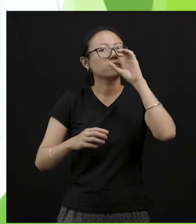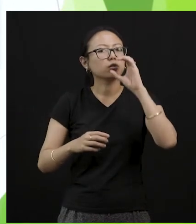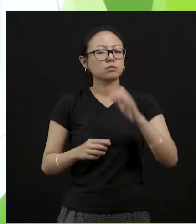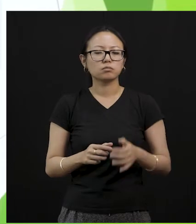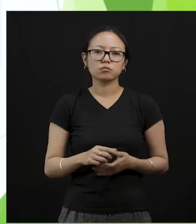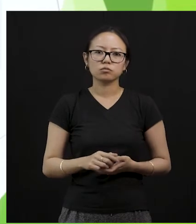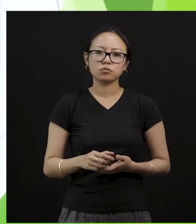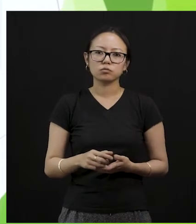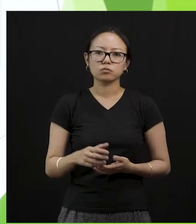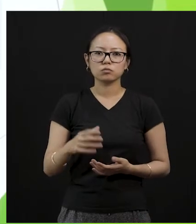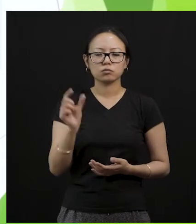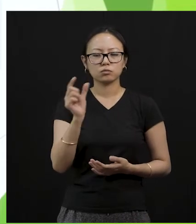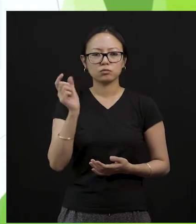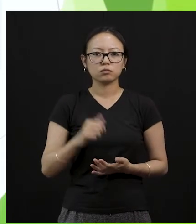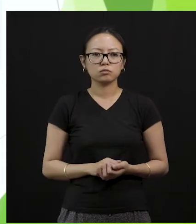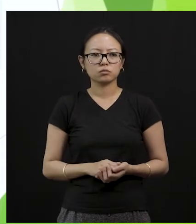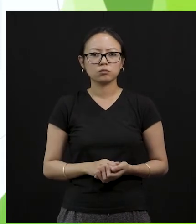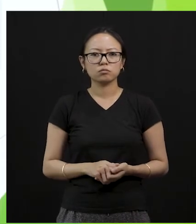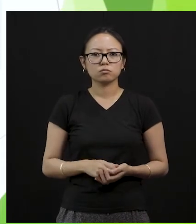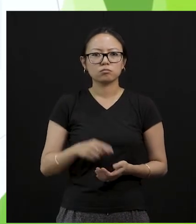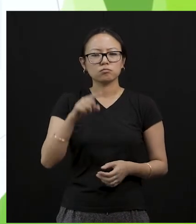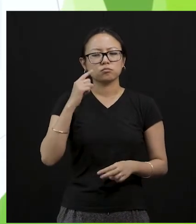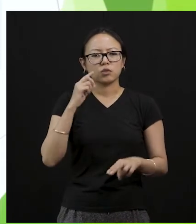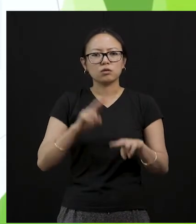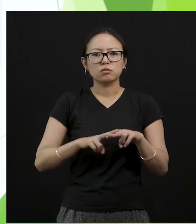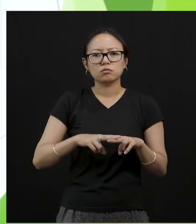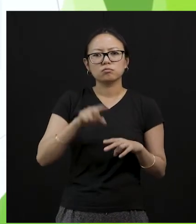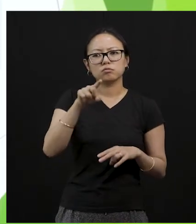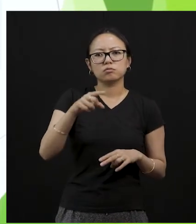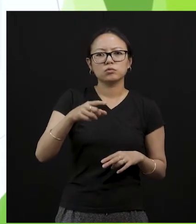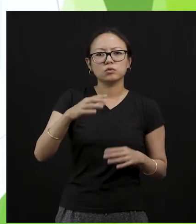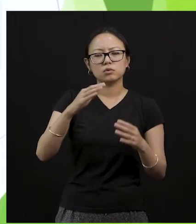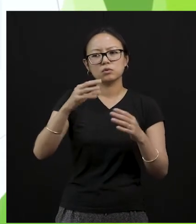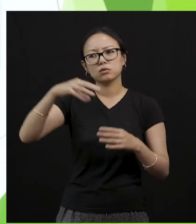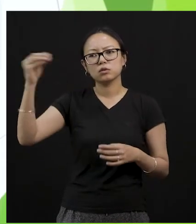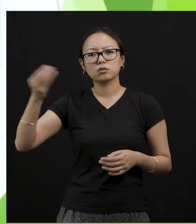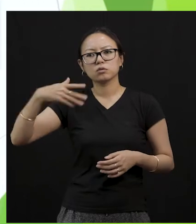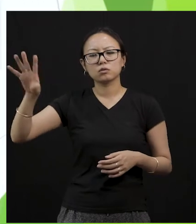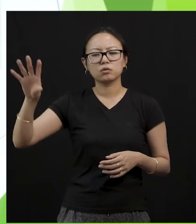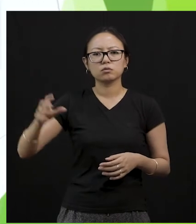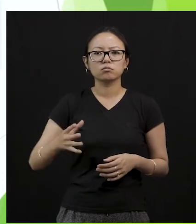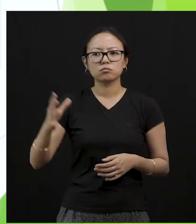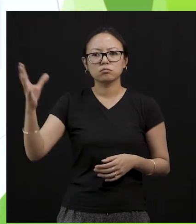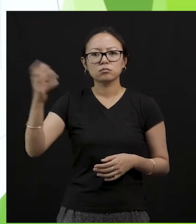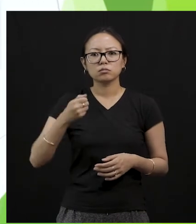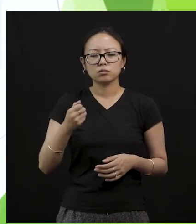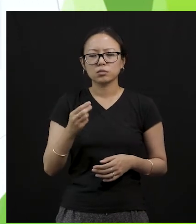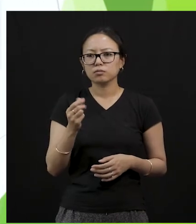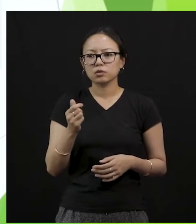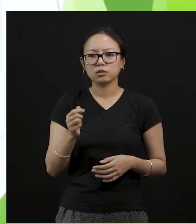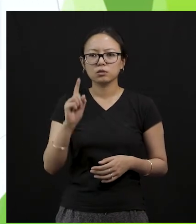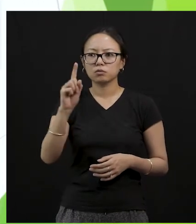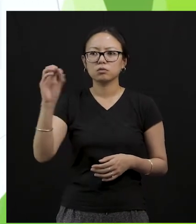the 10 rupees manual water and you drink it. After drinking the 10 mineral water bottle, you're going to throw that water bottle. And the water bottle is made of